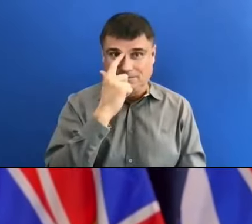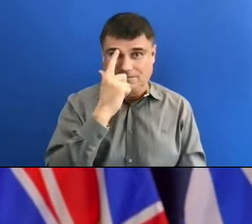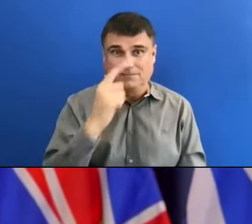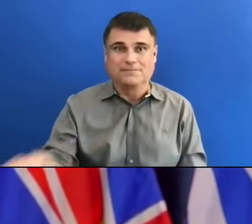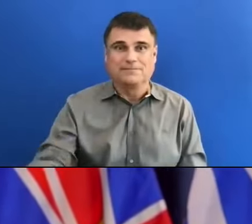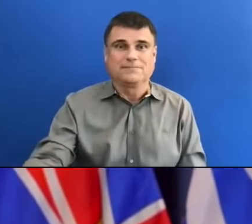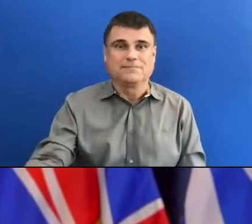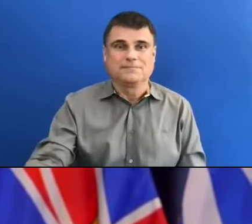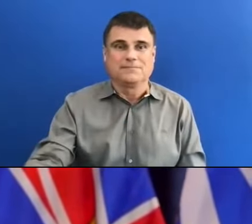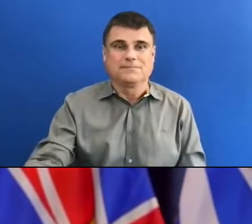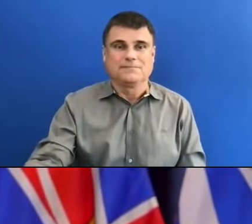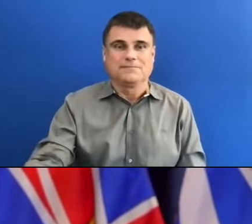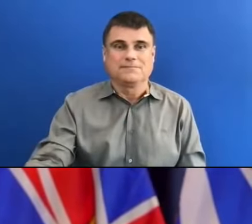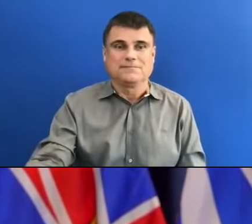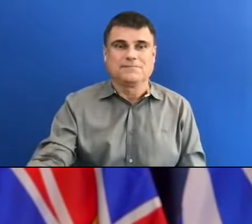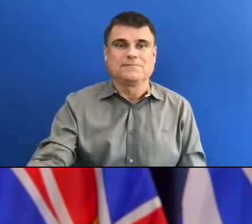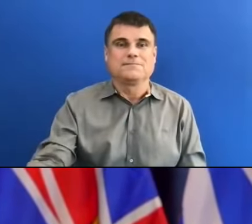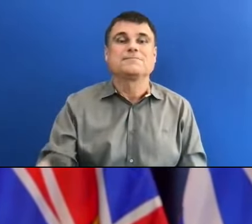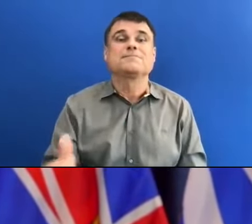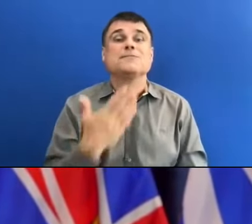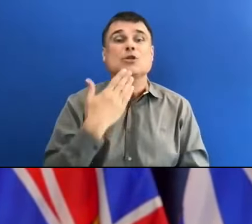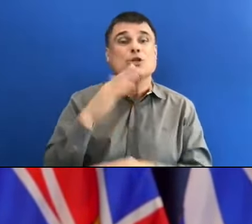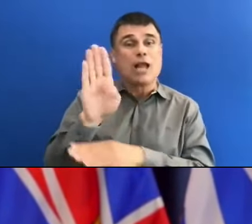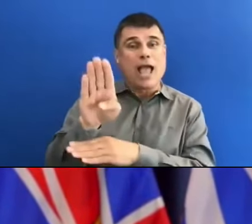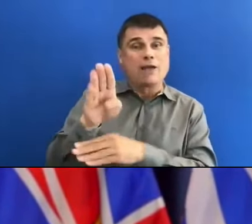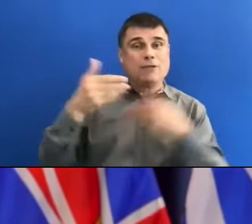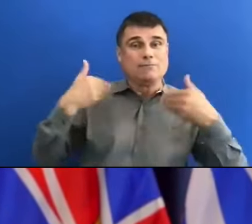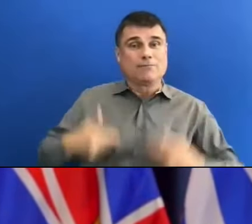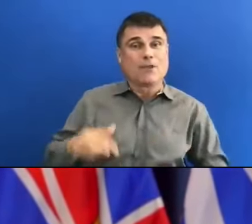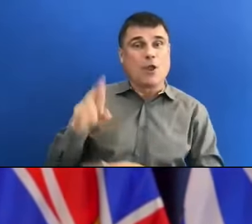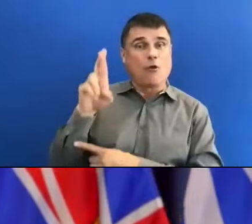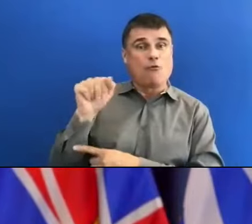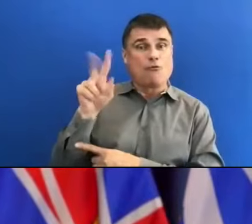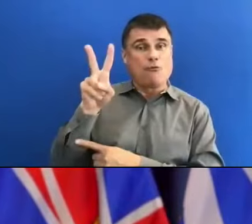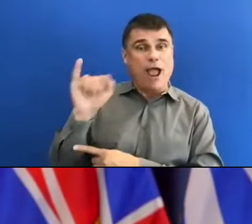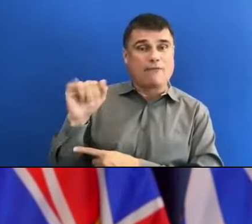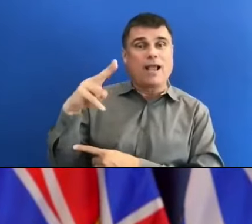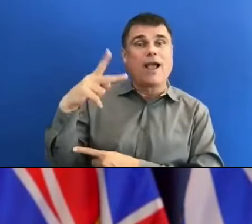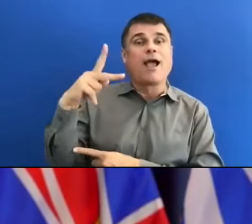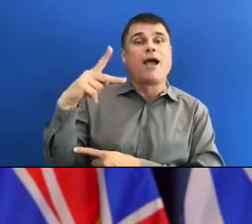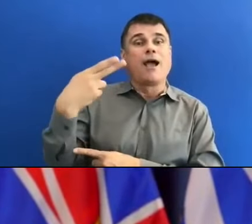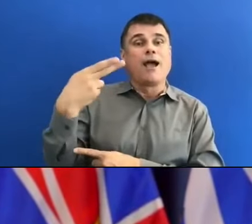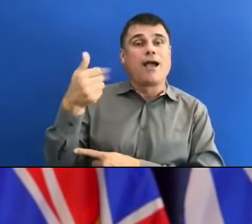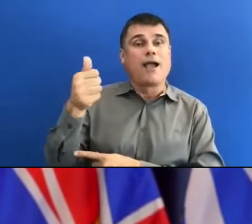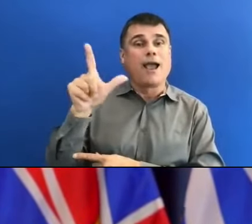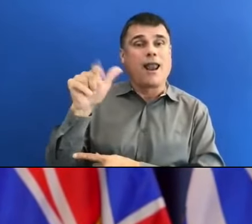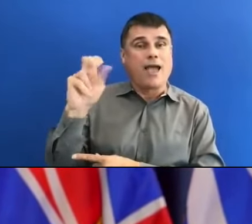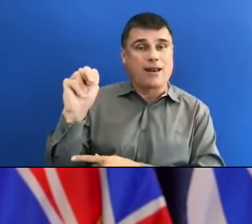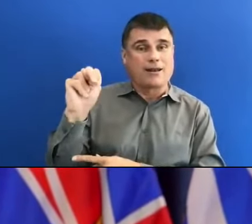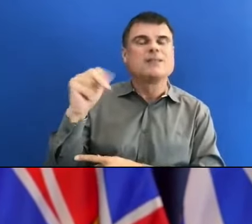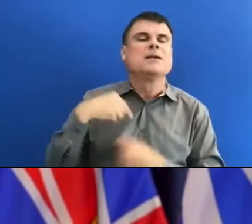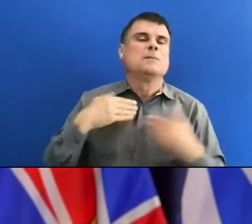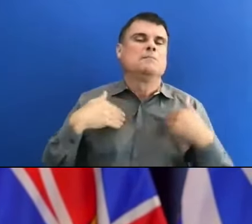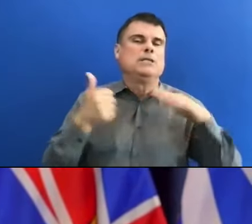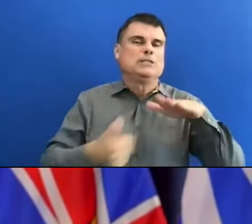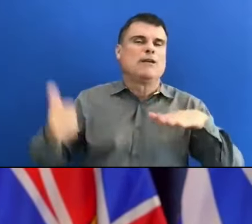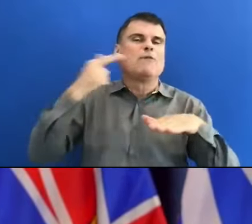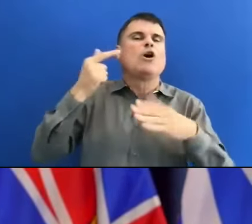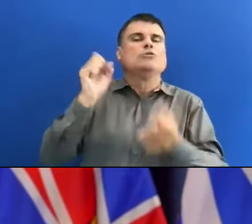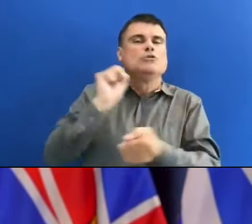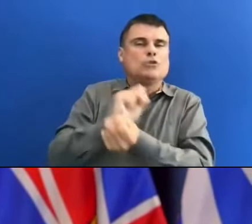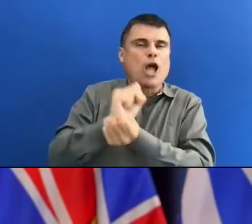Good afternoon. I am Ravi Kowlon, BC's Minister for jobs, economic recovery and innovation. It is my pleasure to be here today